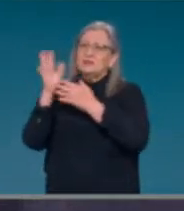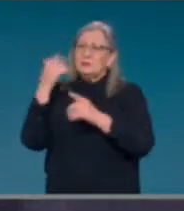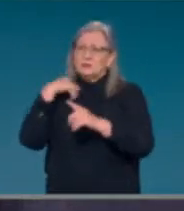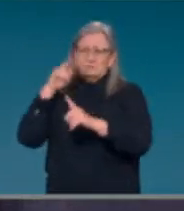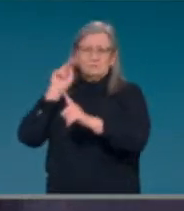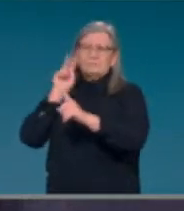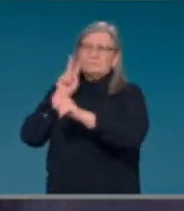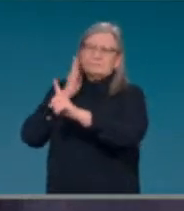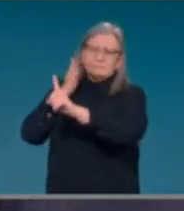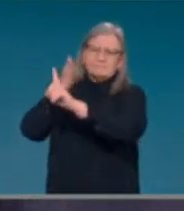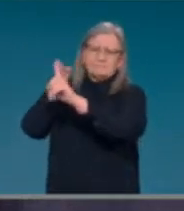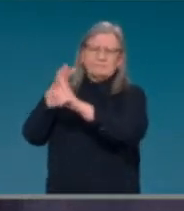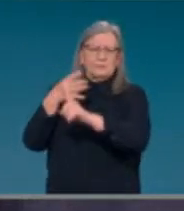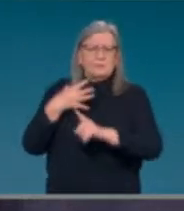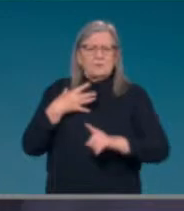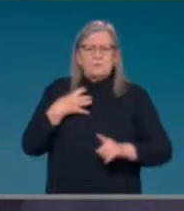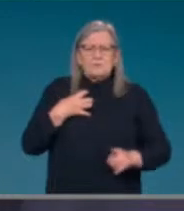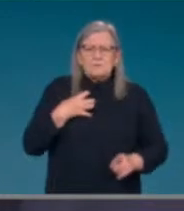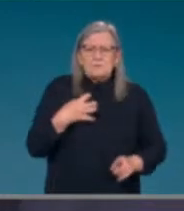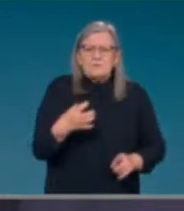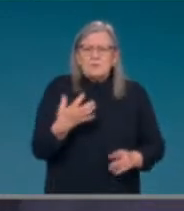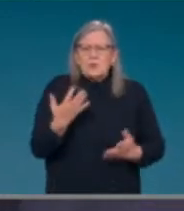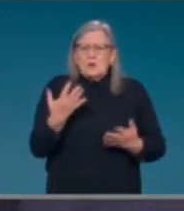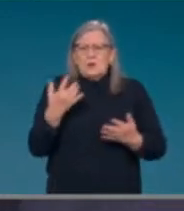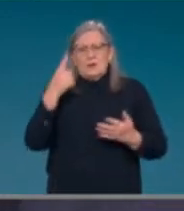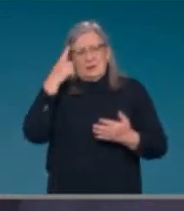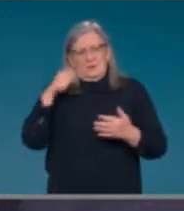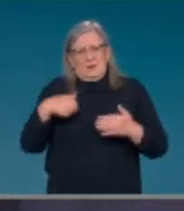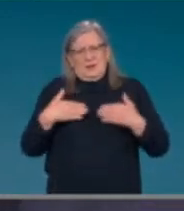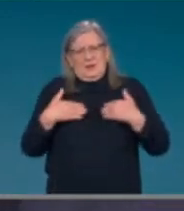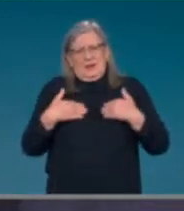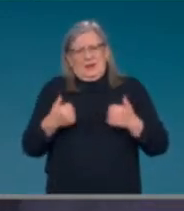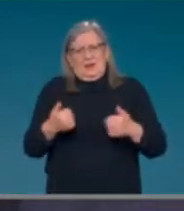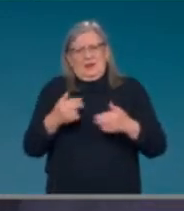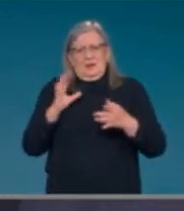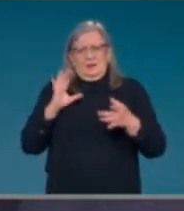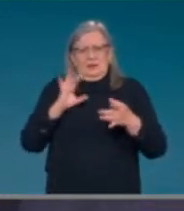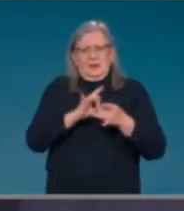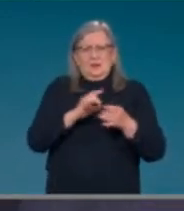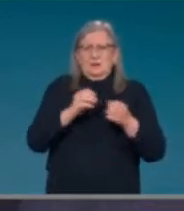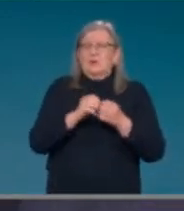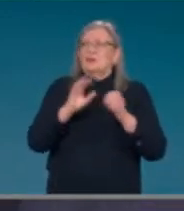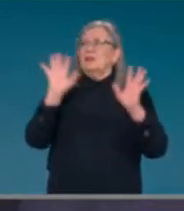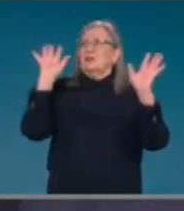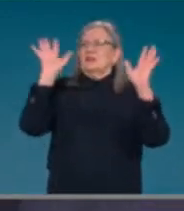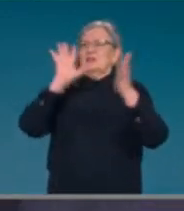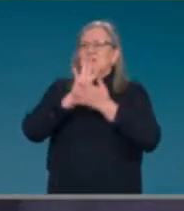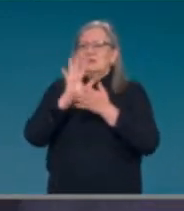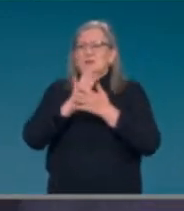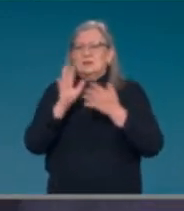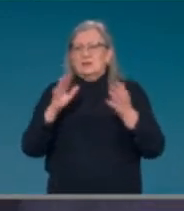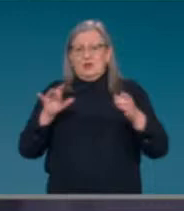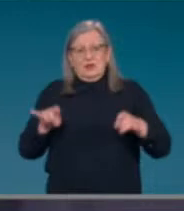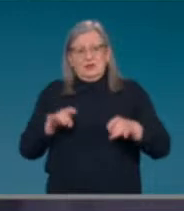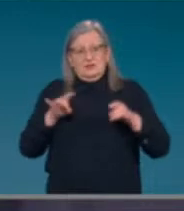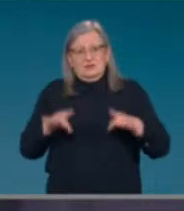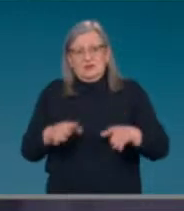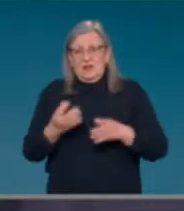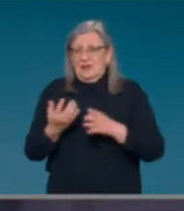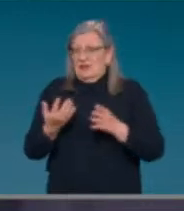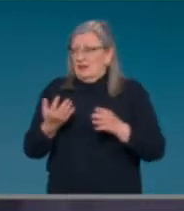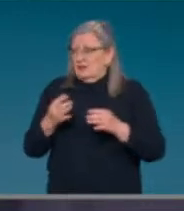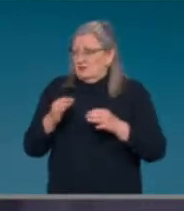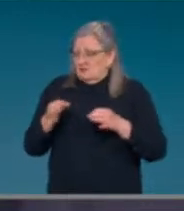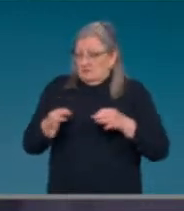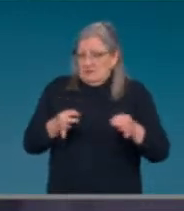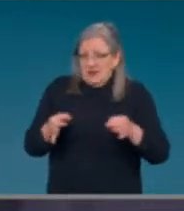to see health explicitly outlined in our climate commitments. Does Australia's Emissions Reduction Plan do enough to address the health risks associated